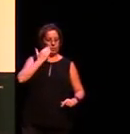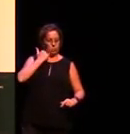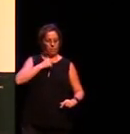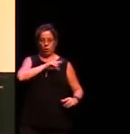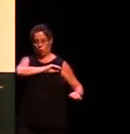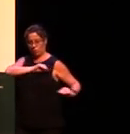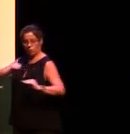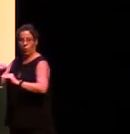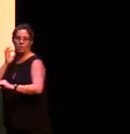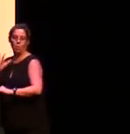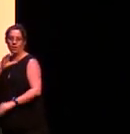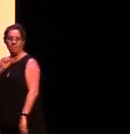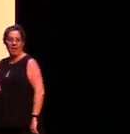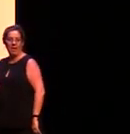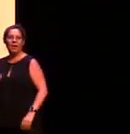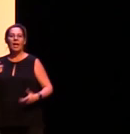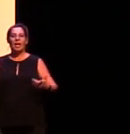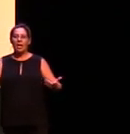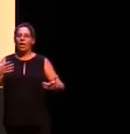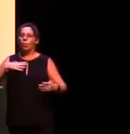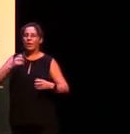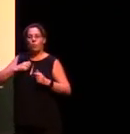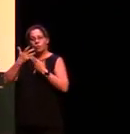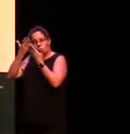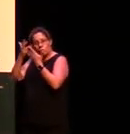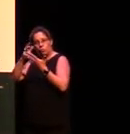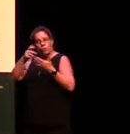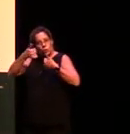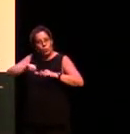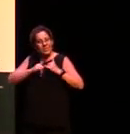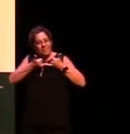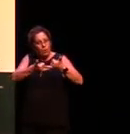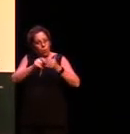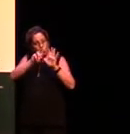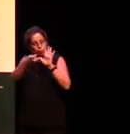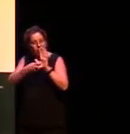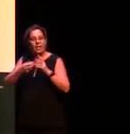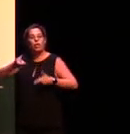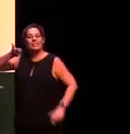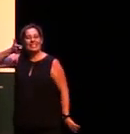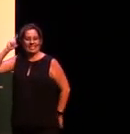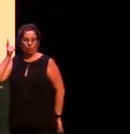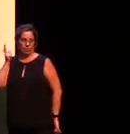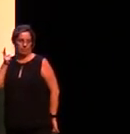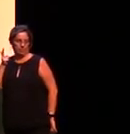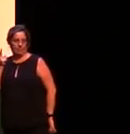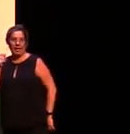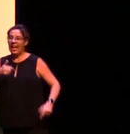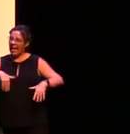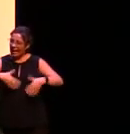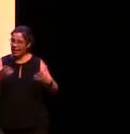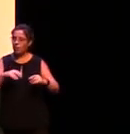because language teaching is not given enough recognition in this country. It's set up so that people can nominate someone